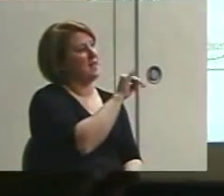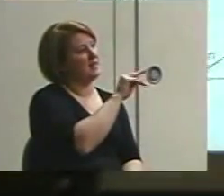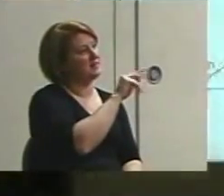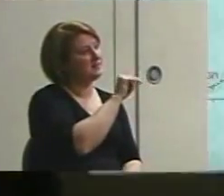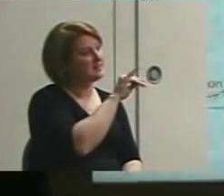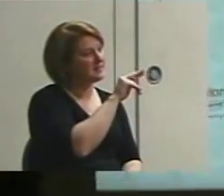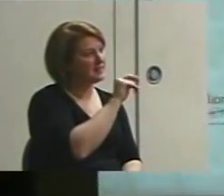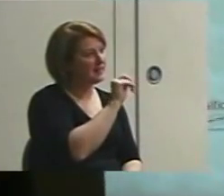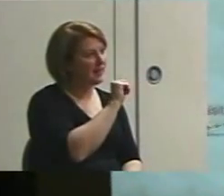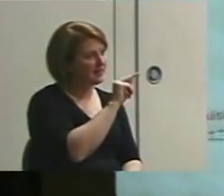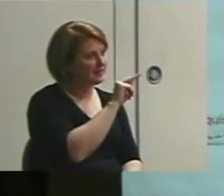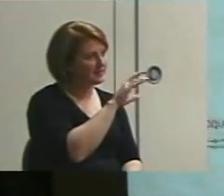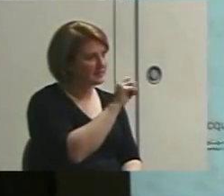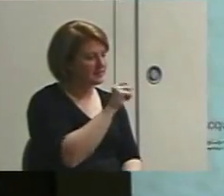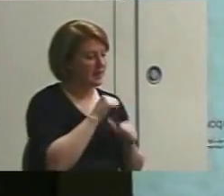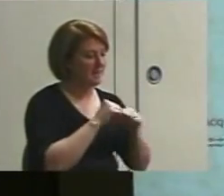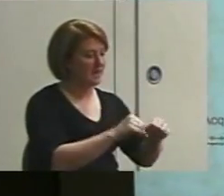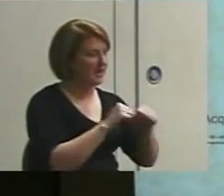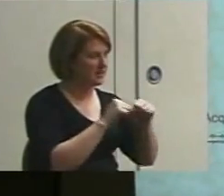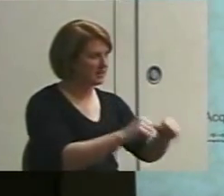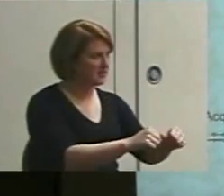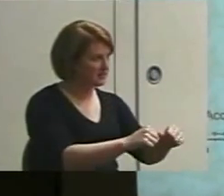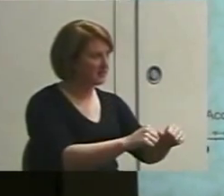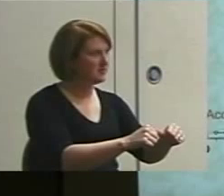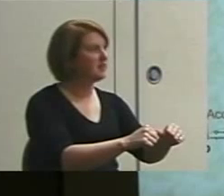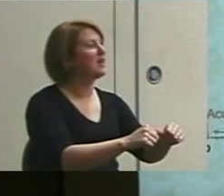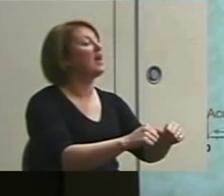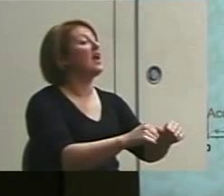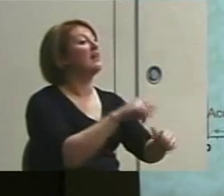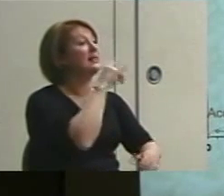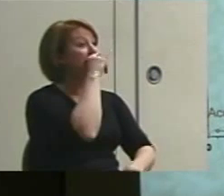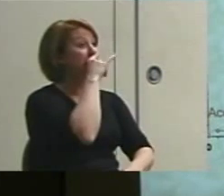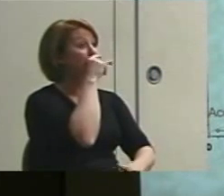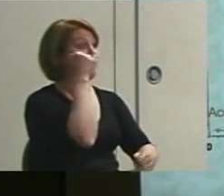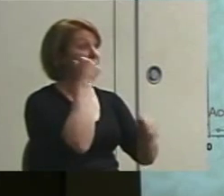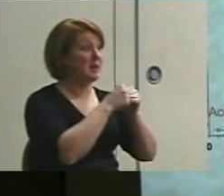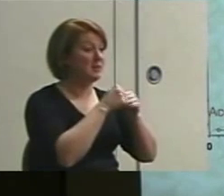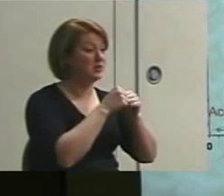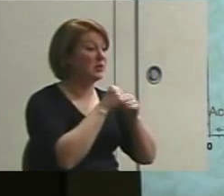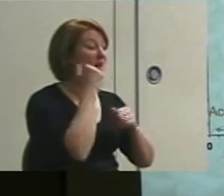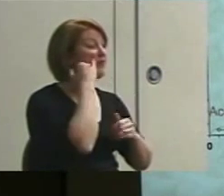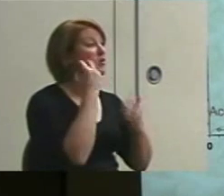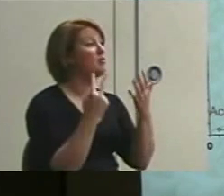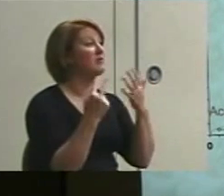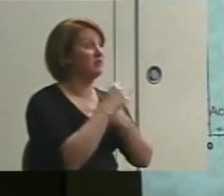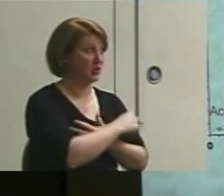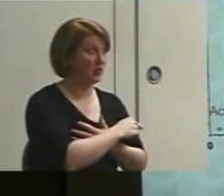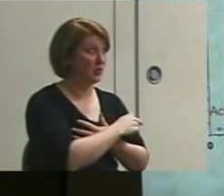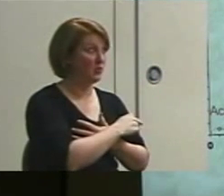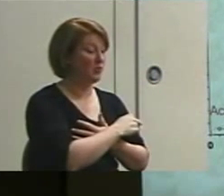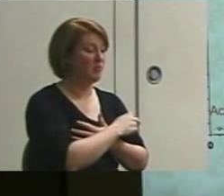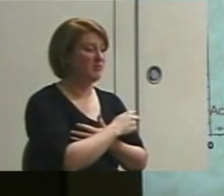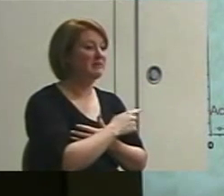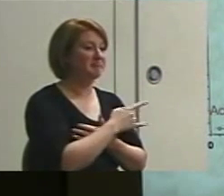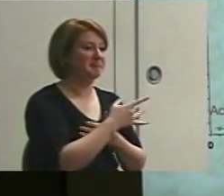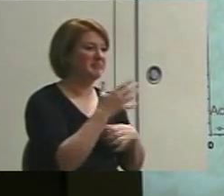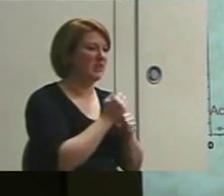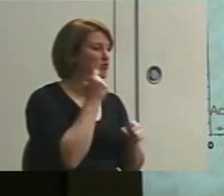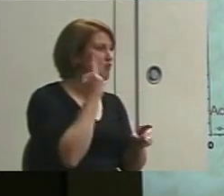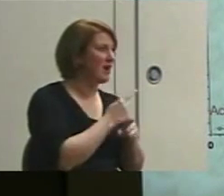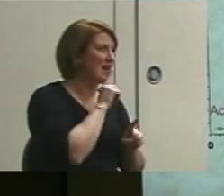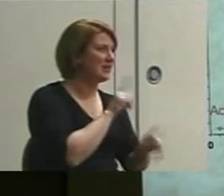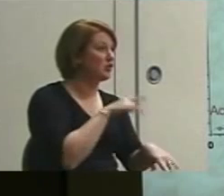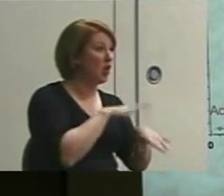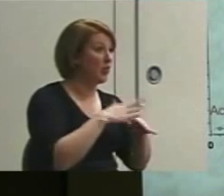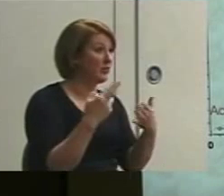measurement at the maintenance issue, what we're saying is, can this kid remember to do something? So if we do a review, will they get the right answer on the review?